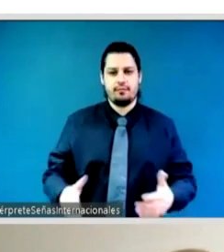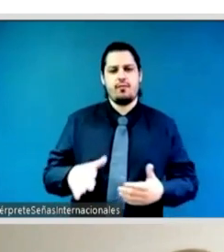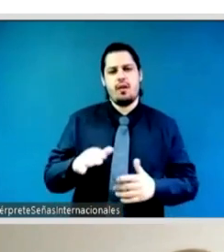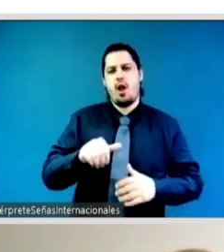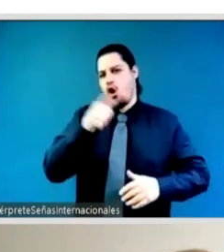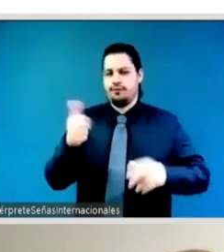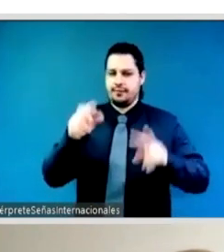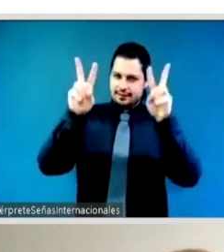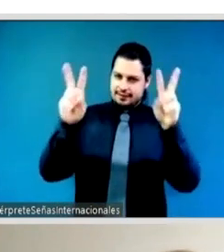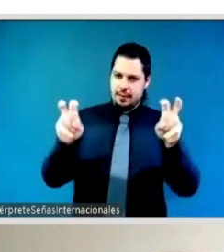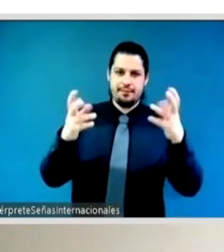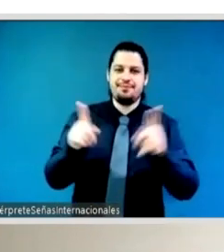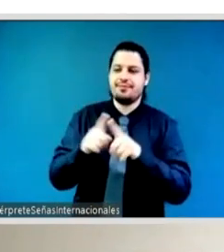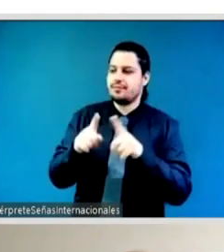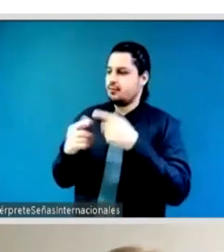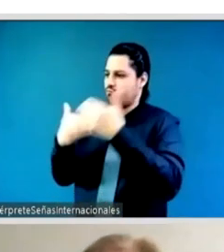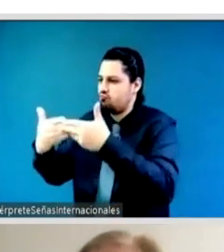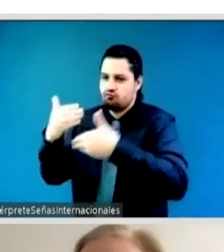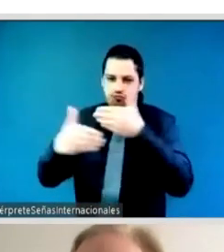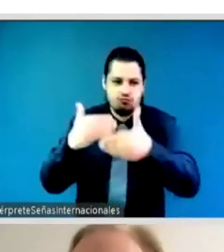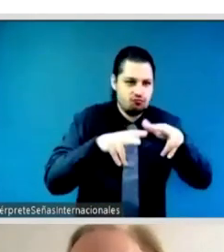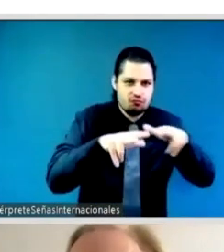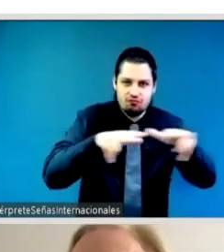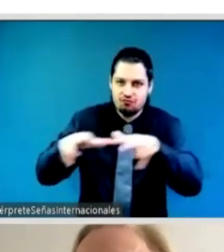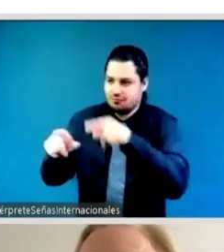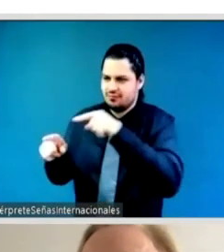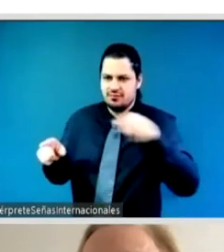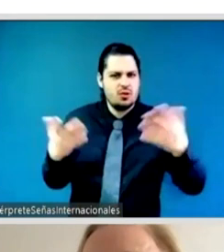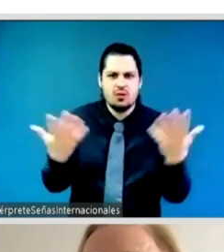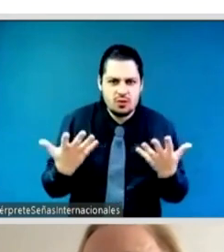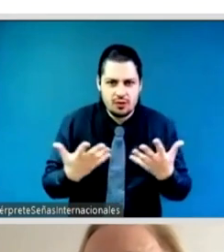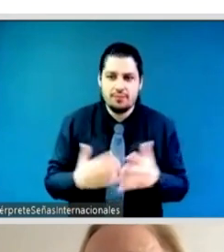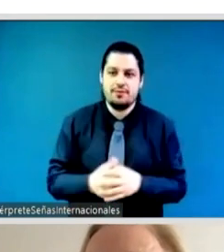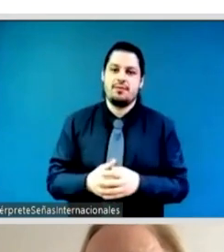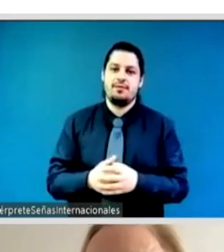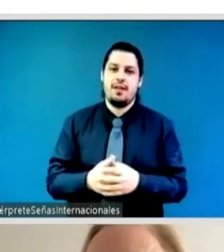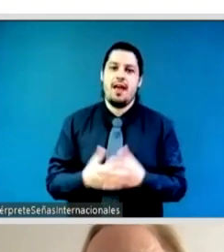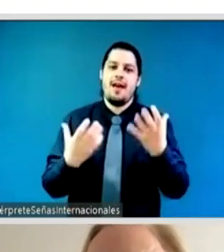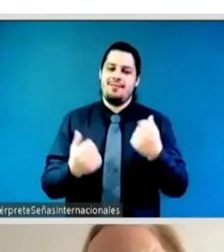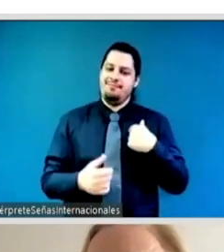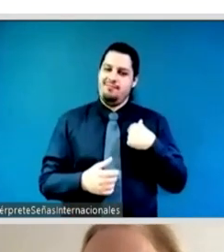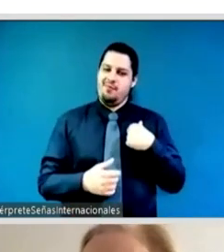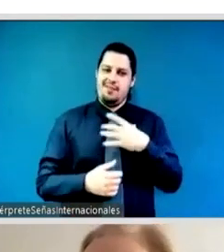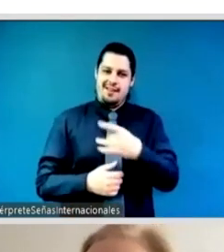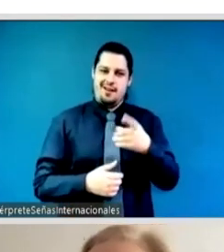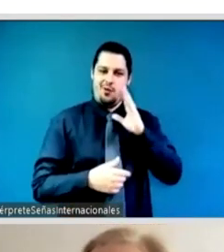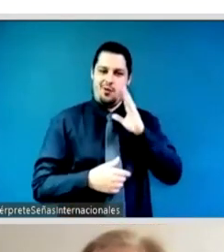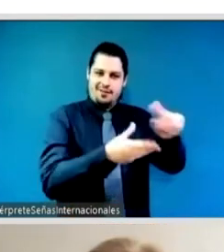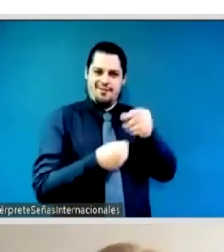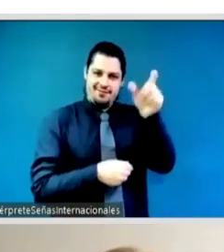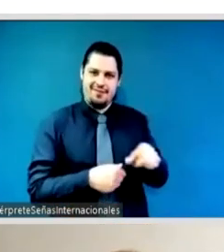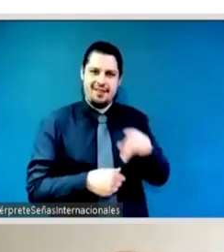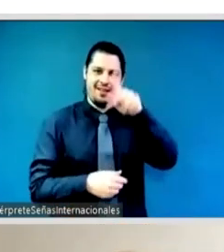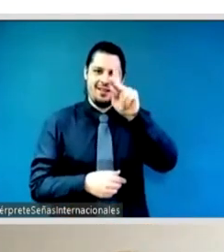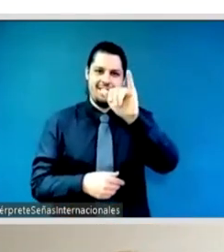kitty and veronica and everyone else to come off video to talk about what commitments would you